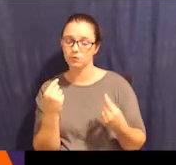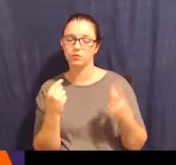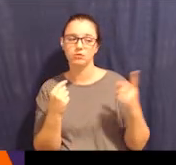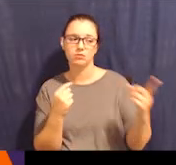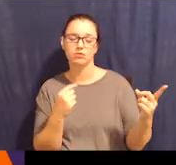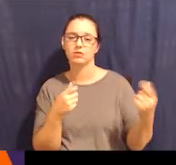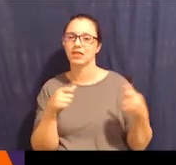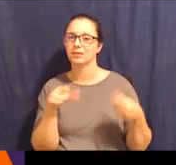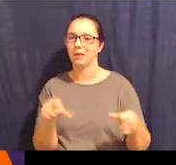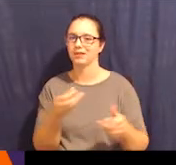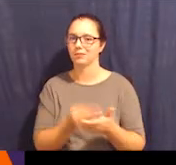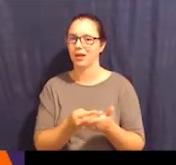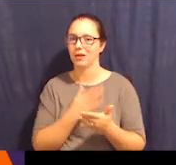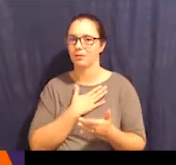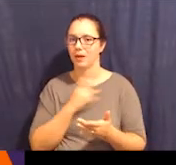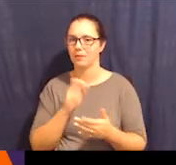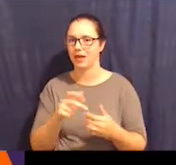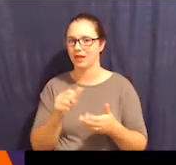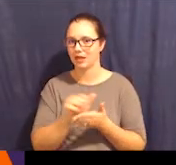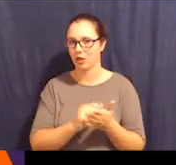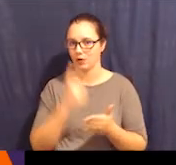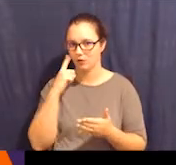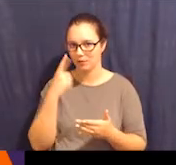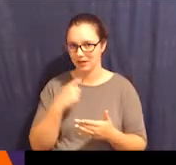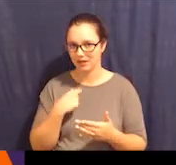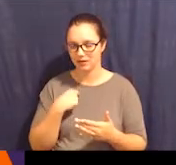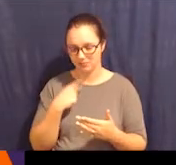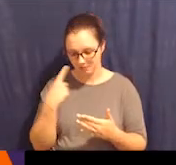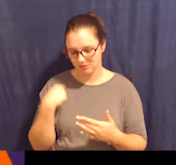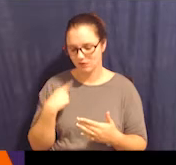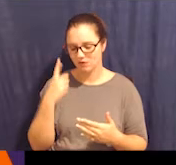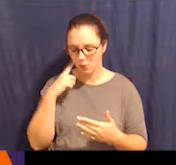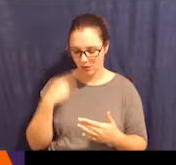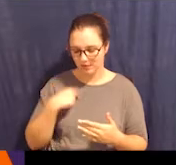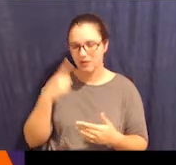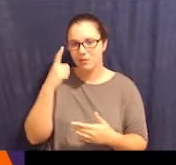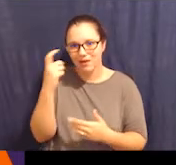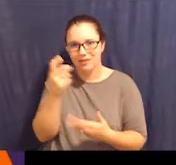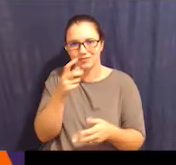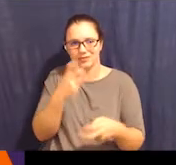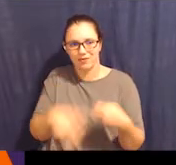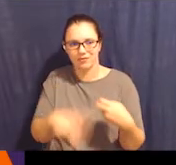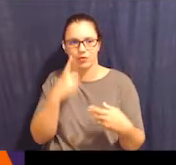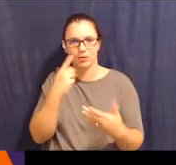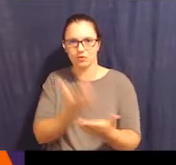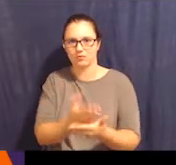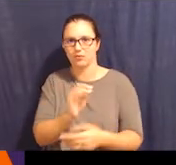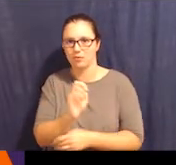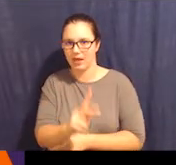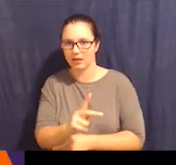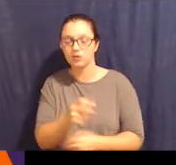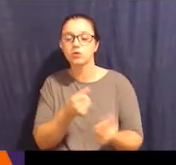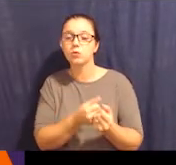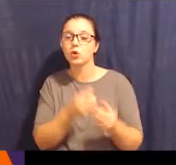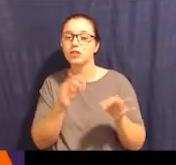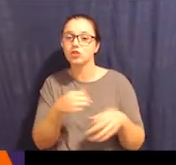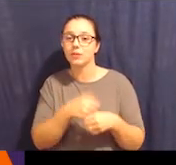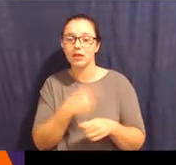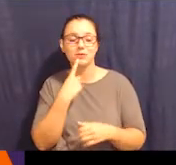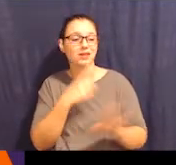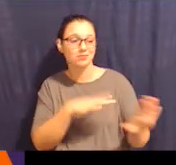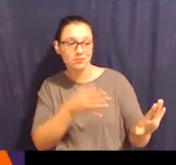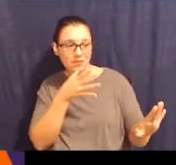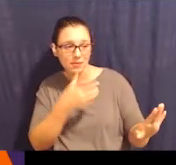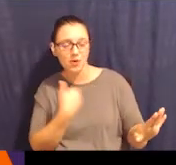by depositing money in my bank account for me, because it's hard for me to get to the bank, right? And so in my supported decision-making, say, mom,